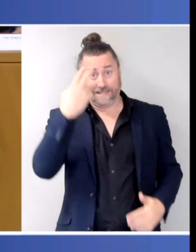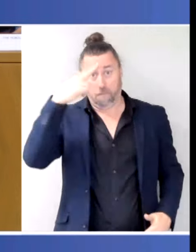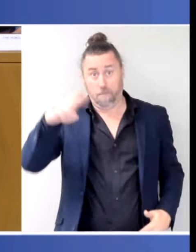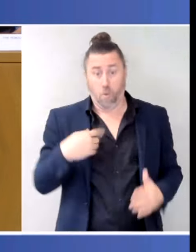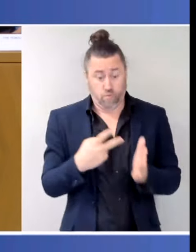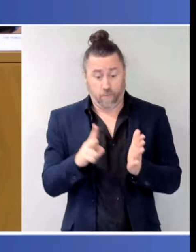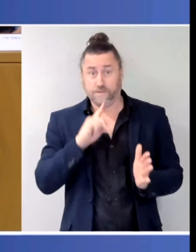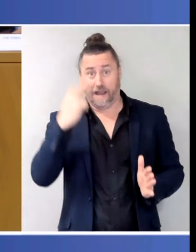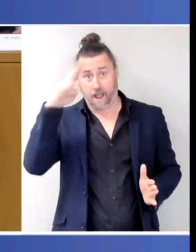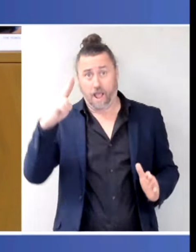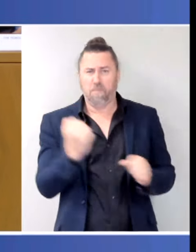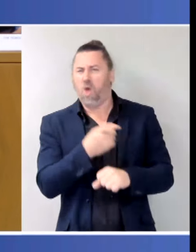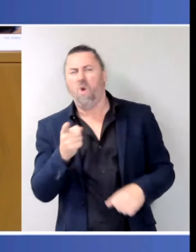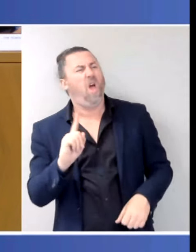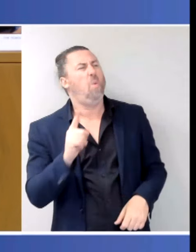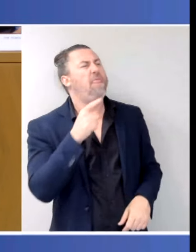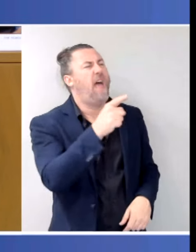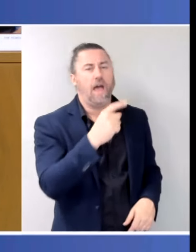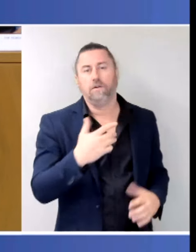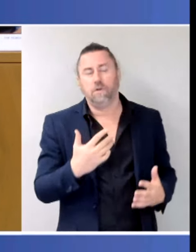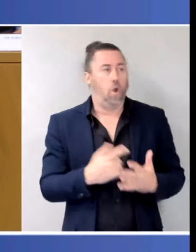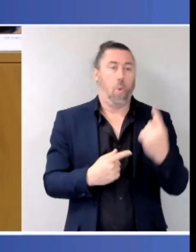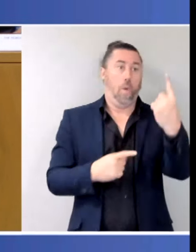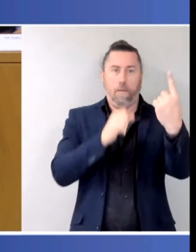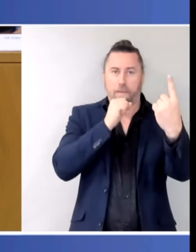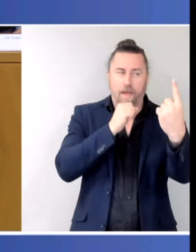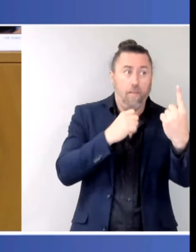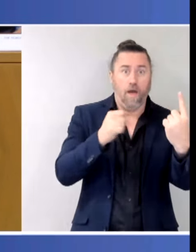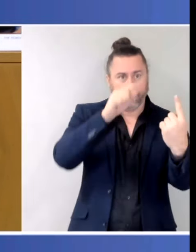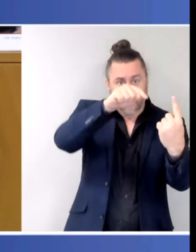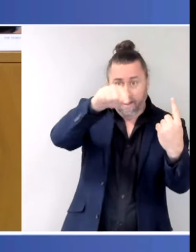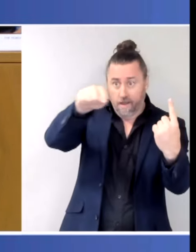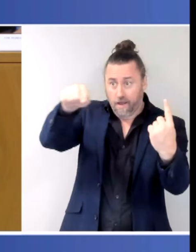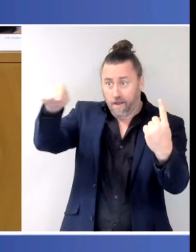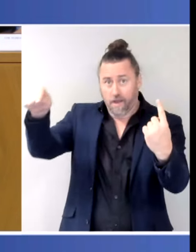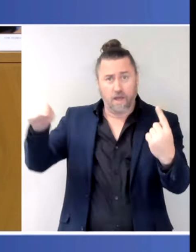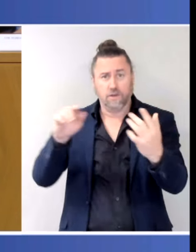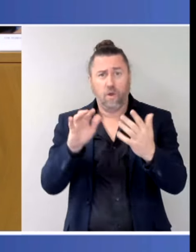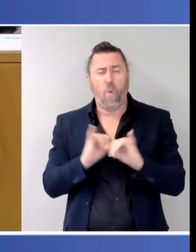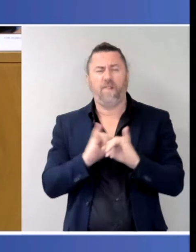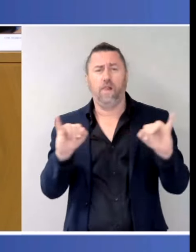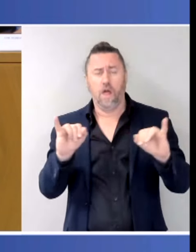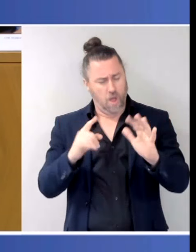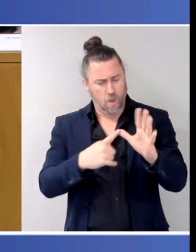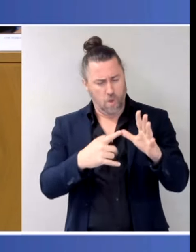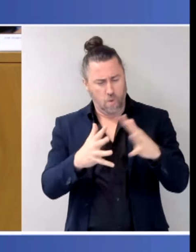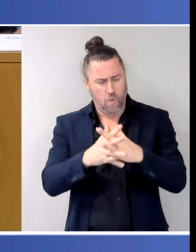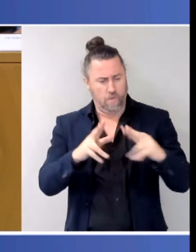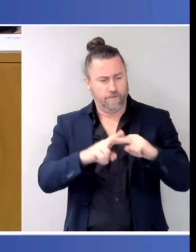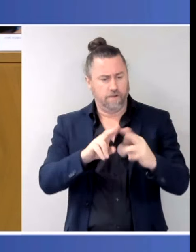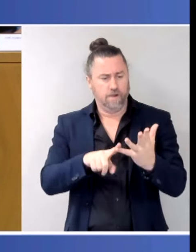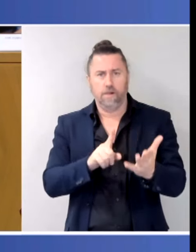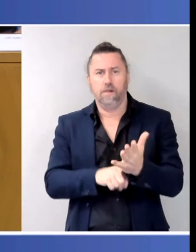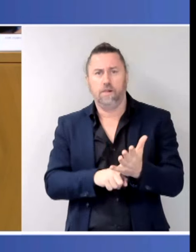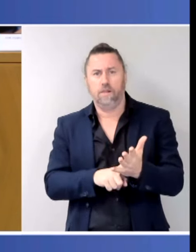individual. Of course, we know that this is a scourge. It's one of the things that the East Safety